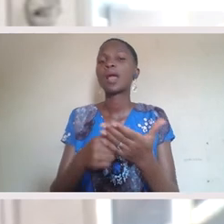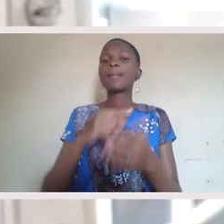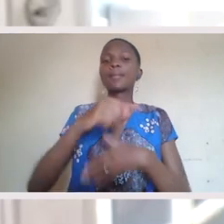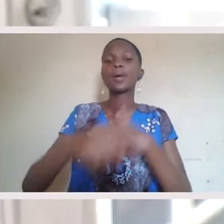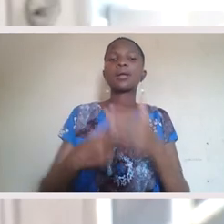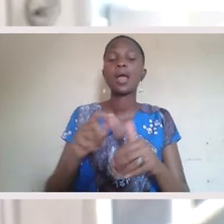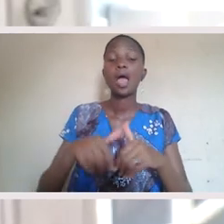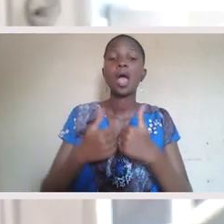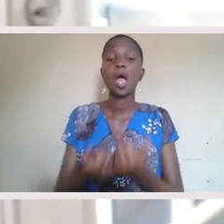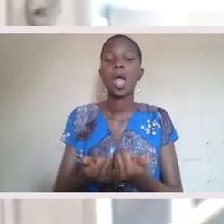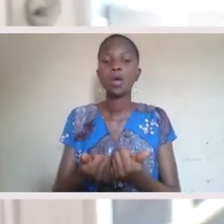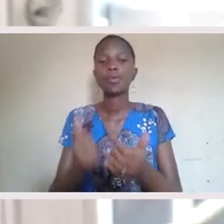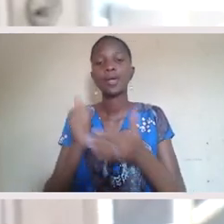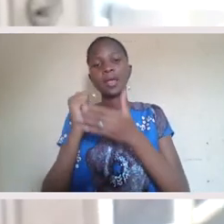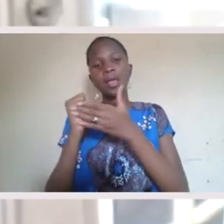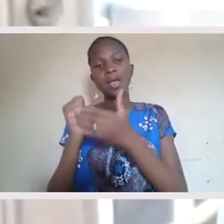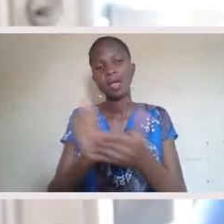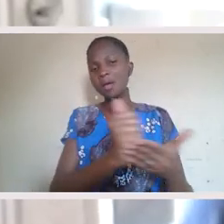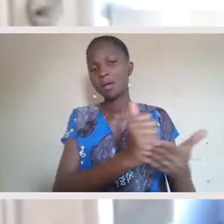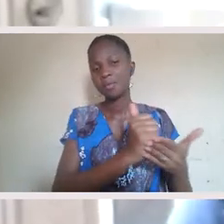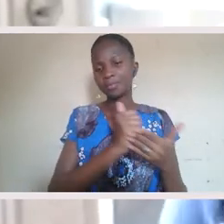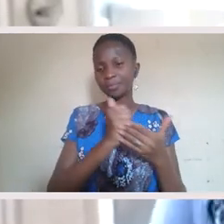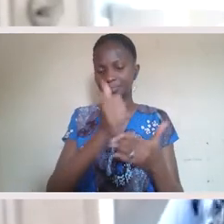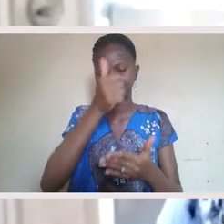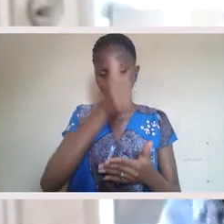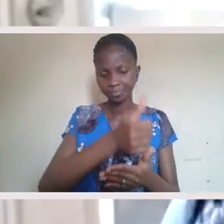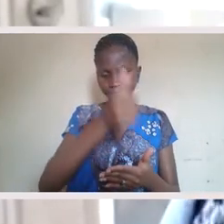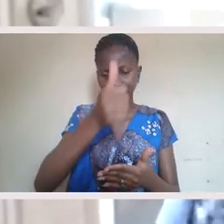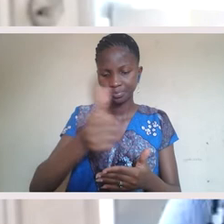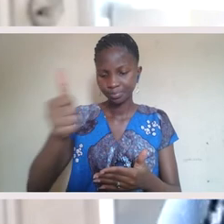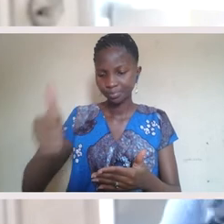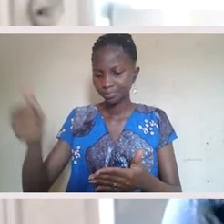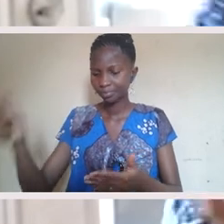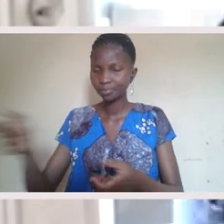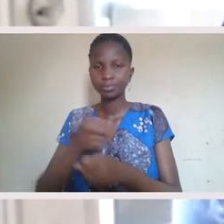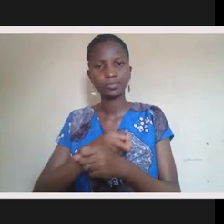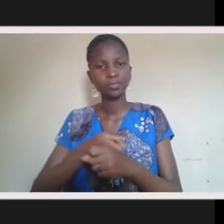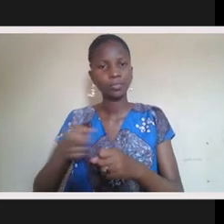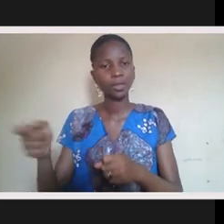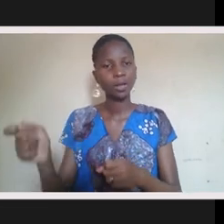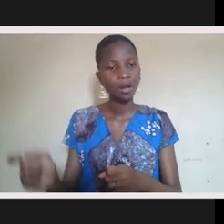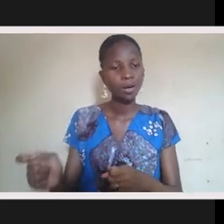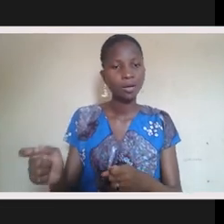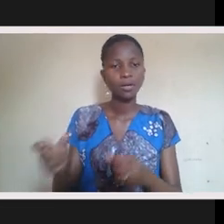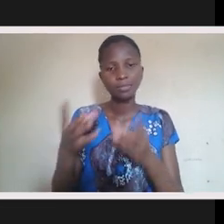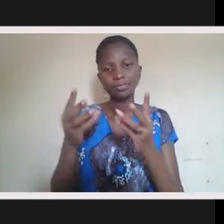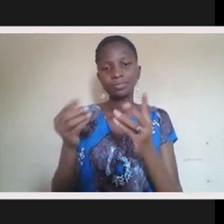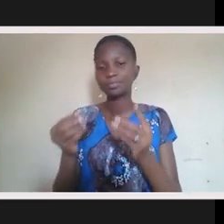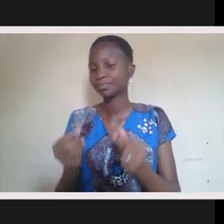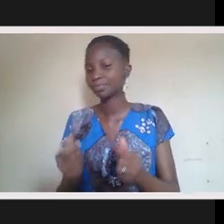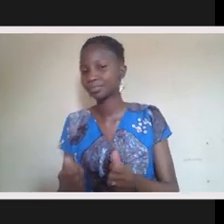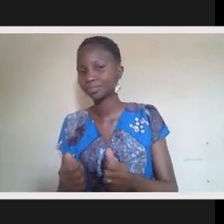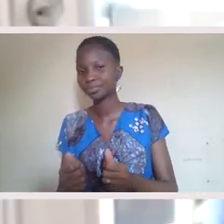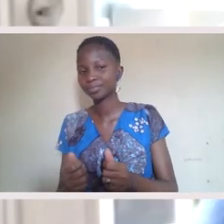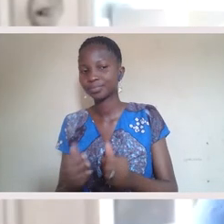coaching one another, solving each other's hearts, rubbing bone